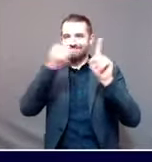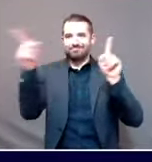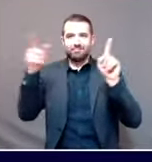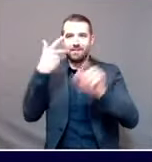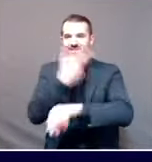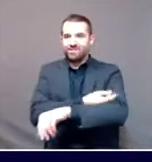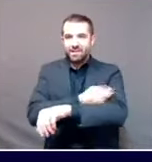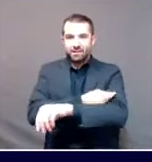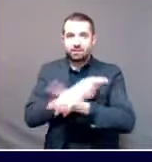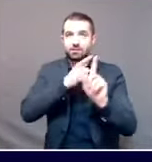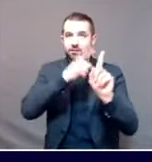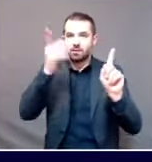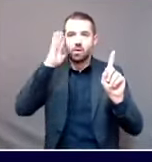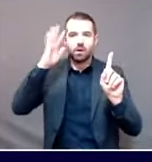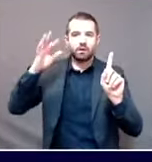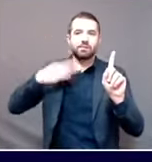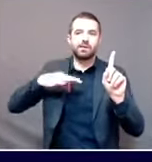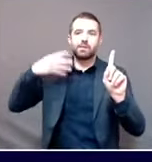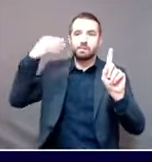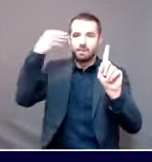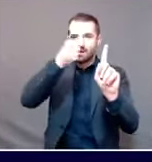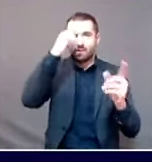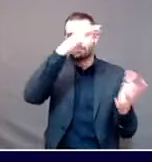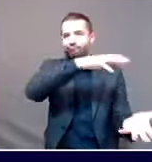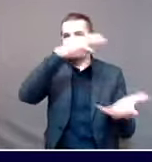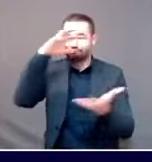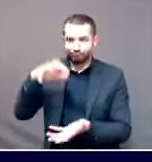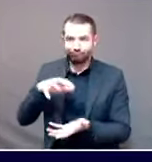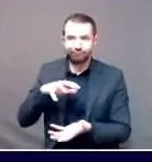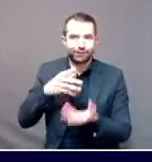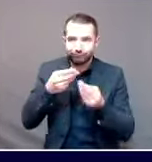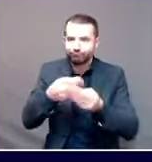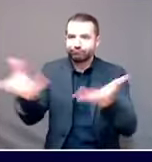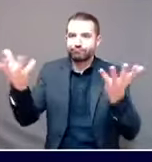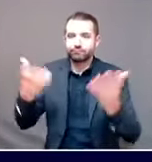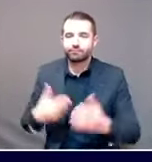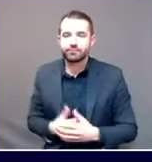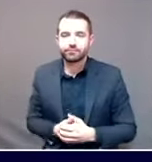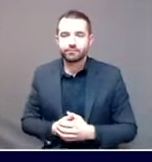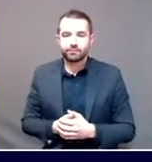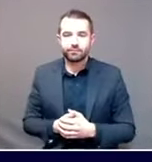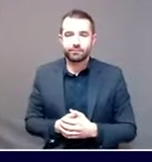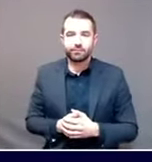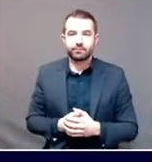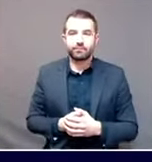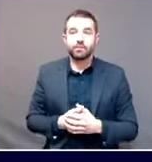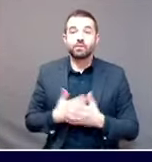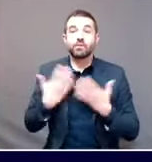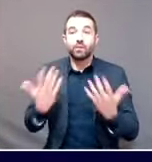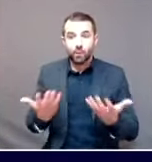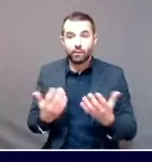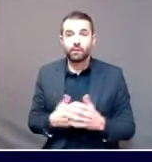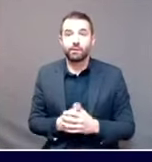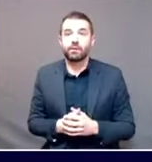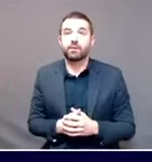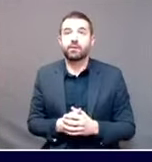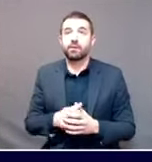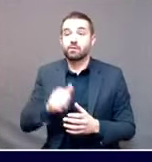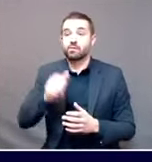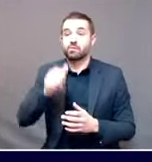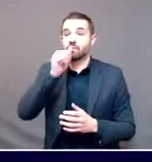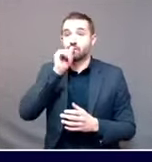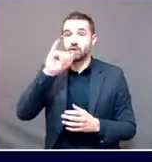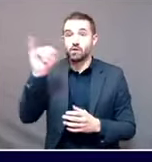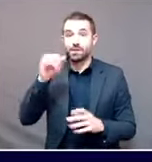be gaps between the private insurance and the distribution from the federal government. So, for example,